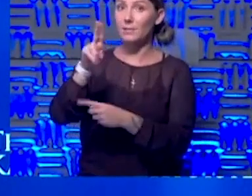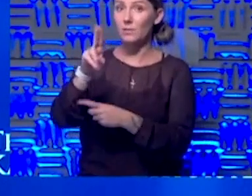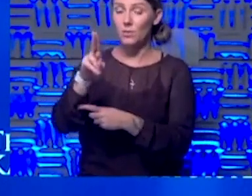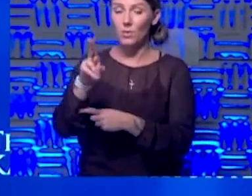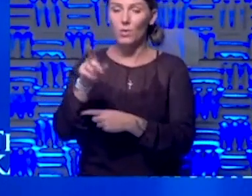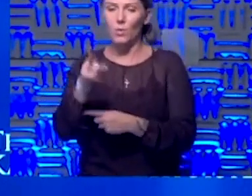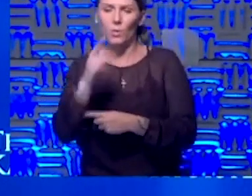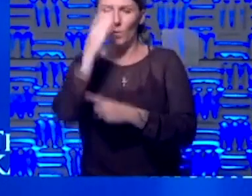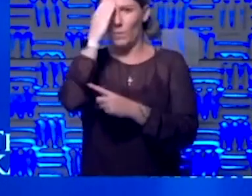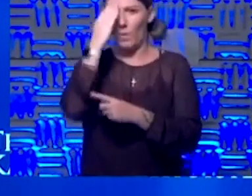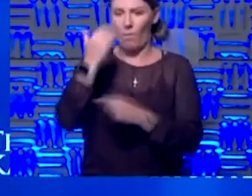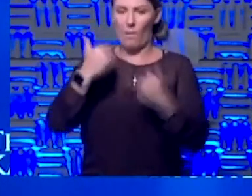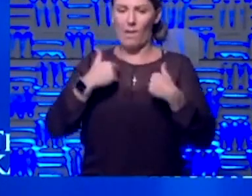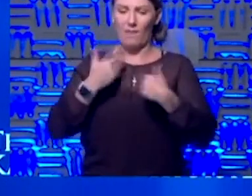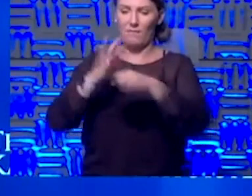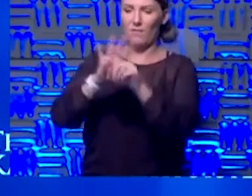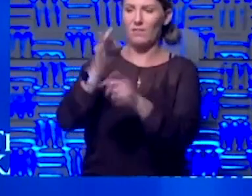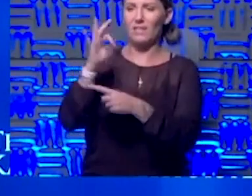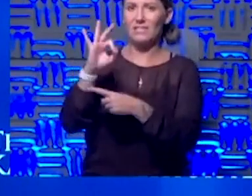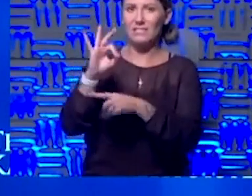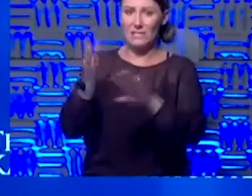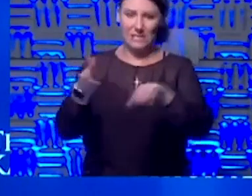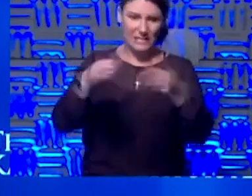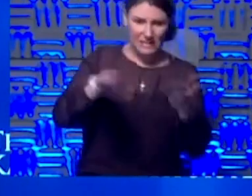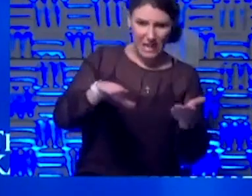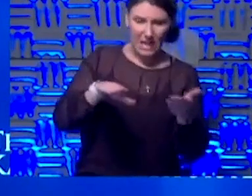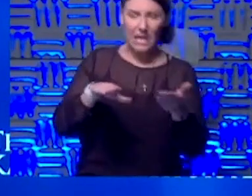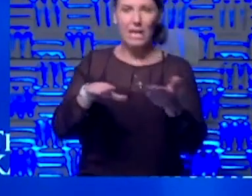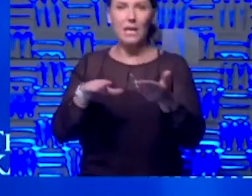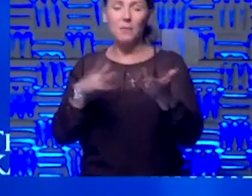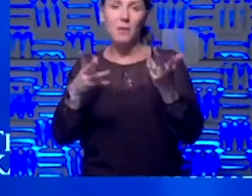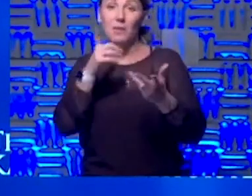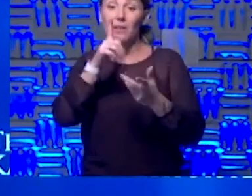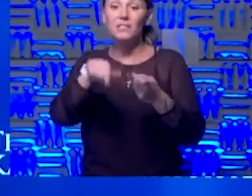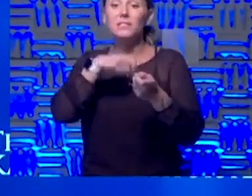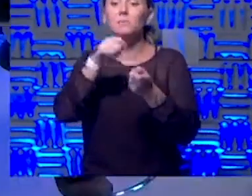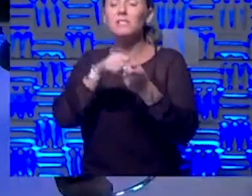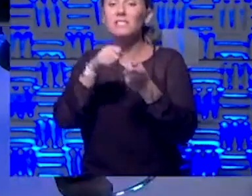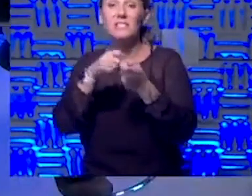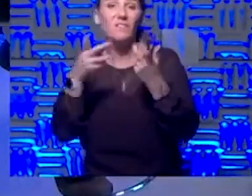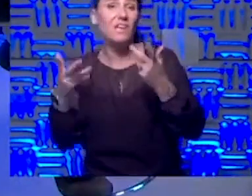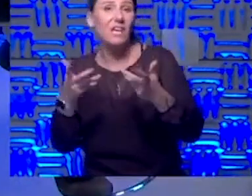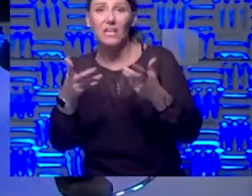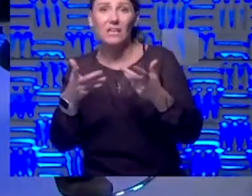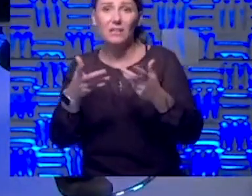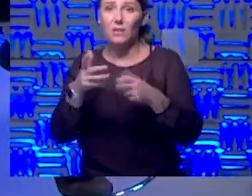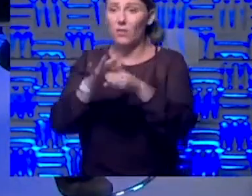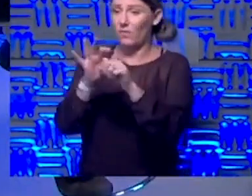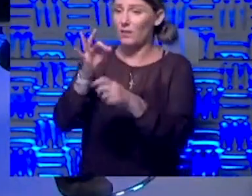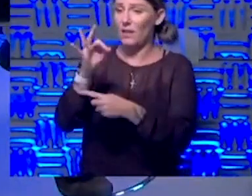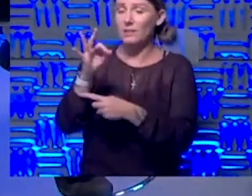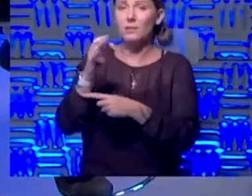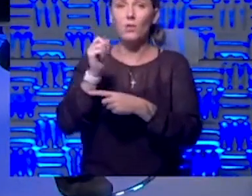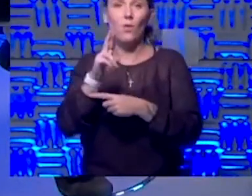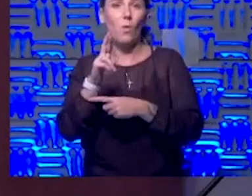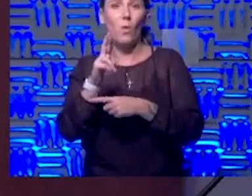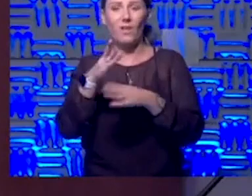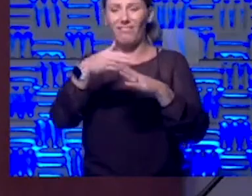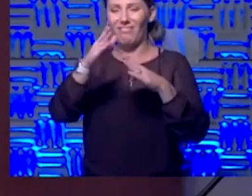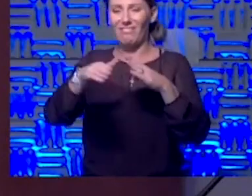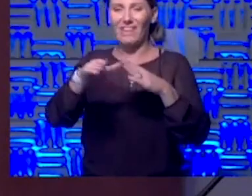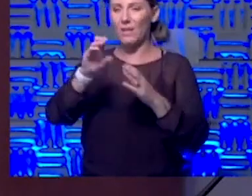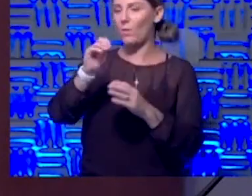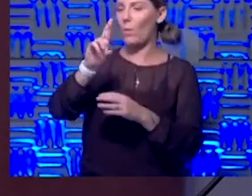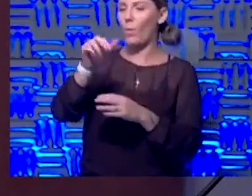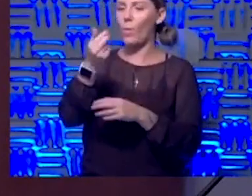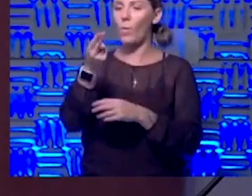COVID-19, but then they die. They may not die specifically of COVID-19 and maybe the end organ damage they had. Right. I think it's a great